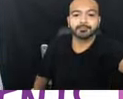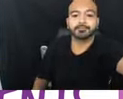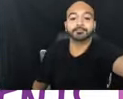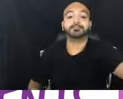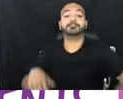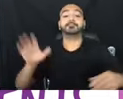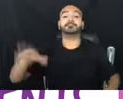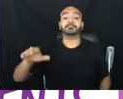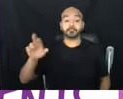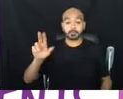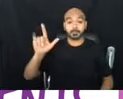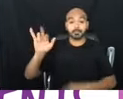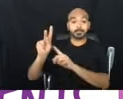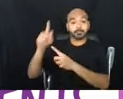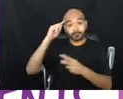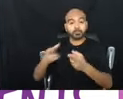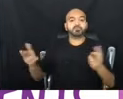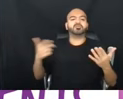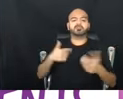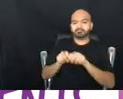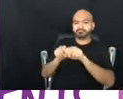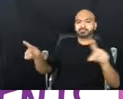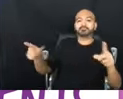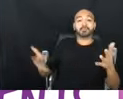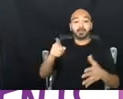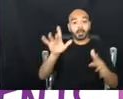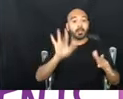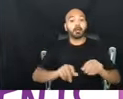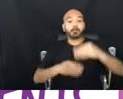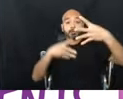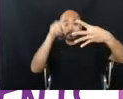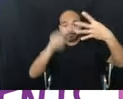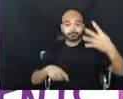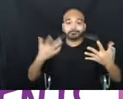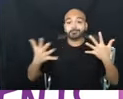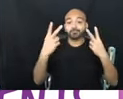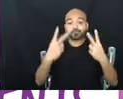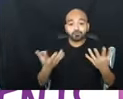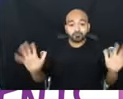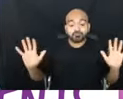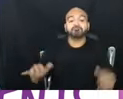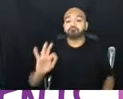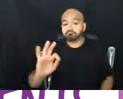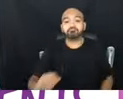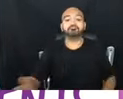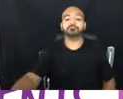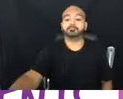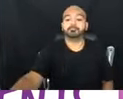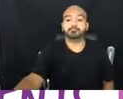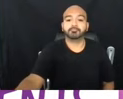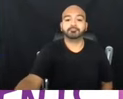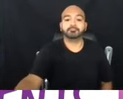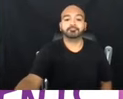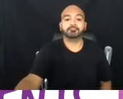You might have already flipped through it. You might have already seen it. Um, and you can see on the